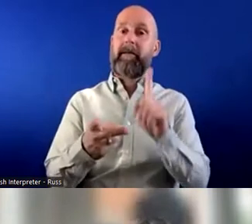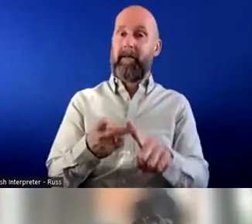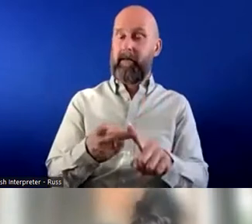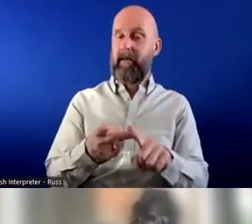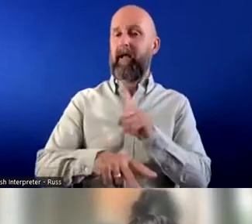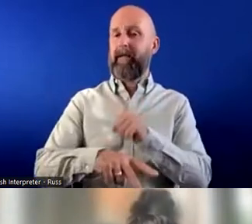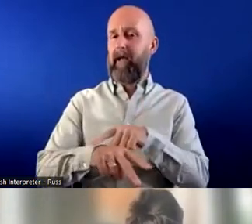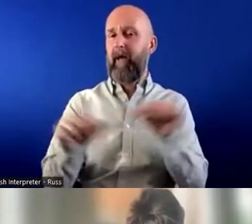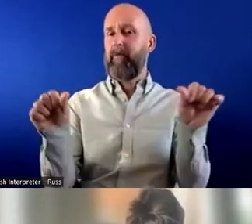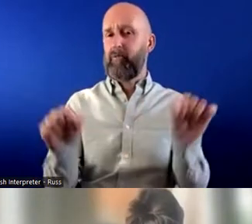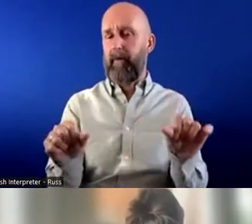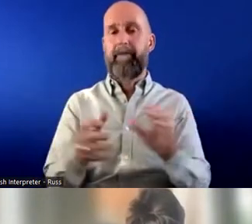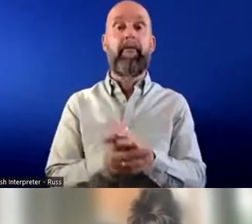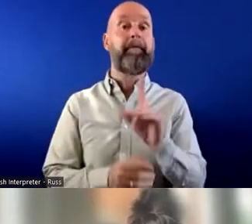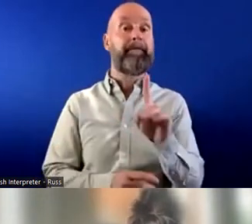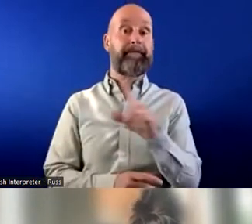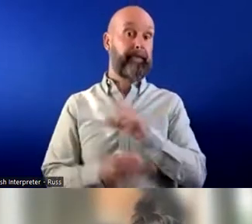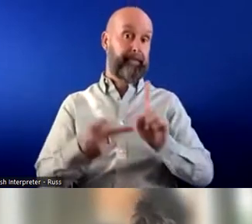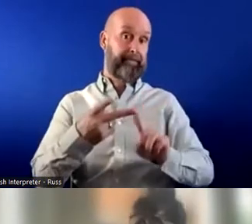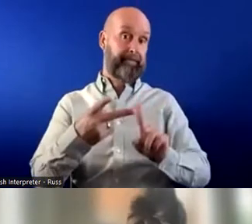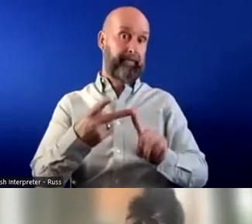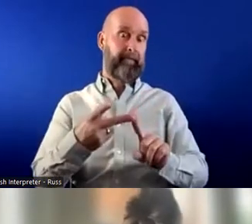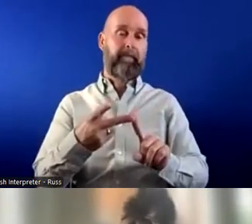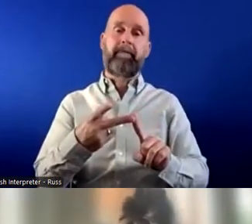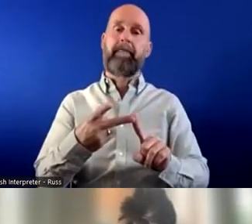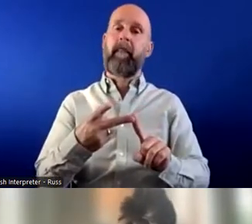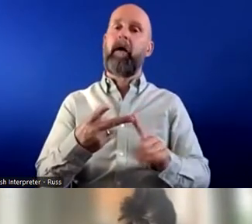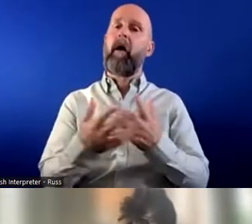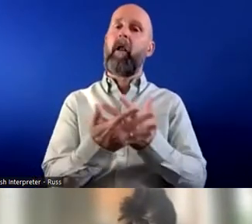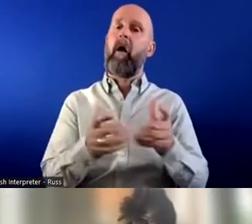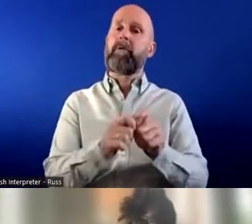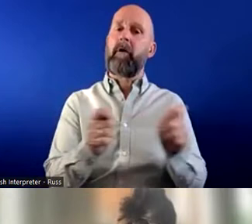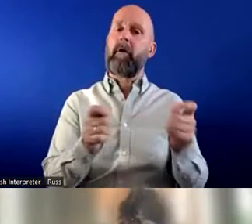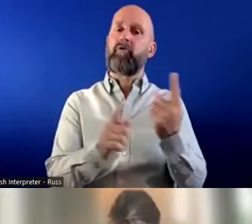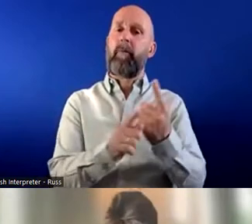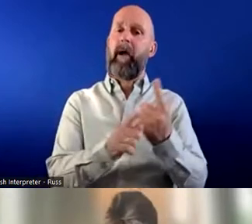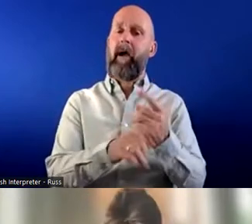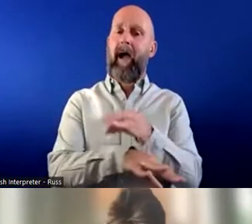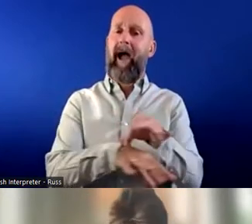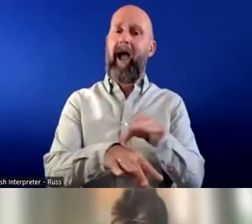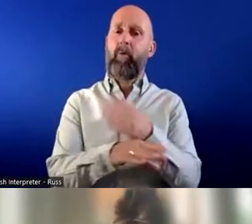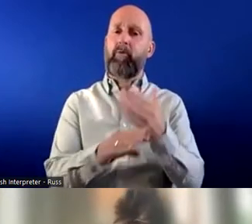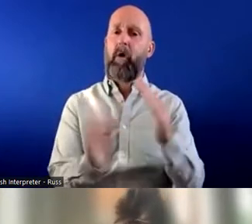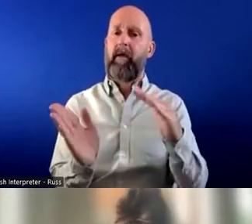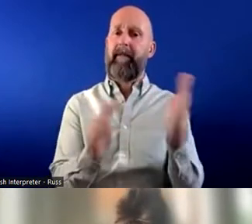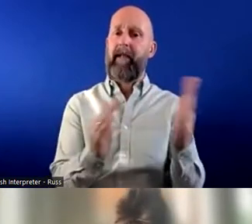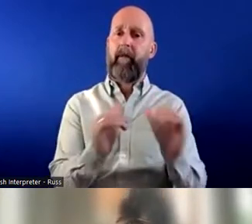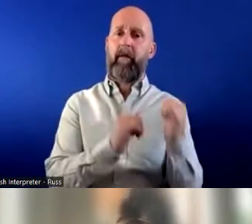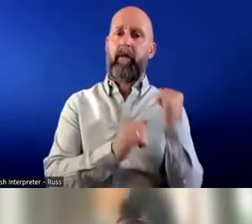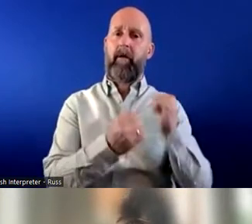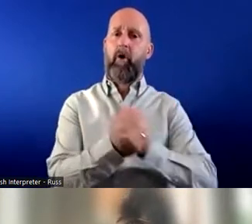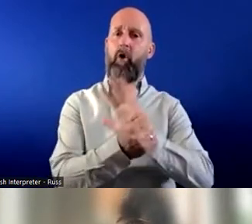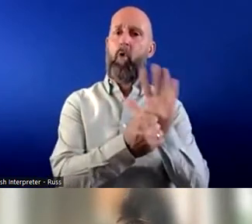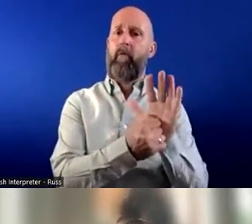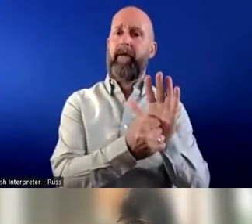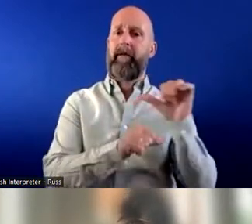may which is around uh there's been a lot in the press about flexible working uh through the covid pandemic